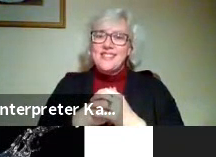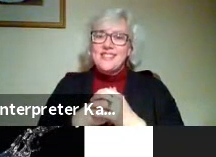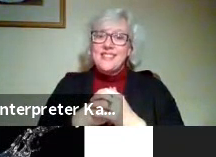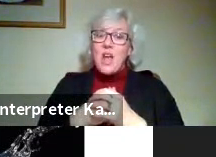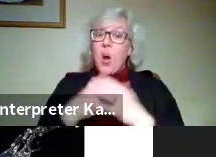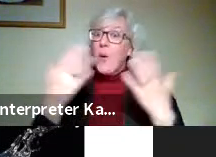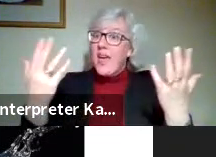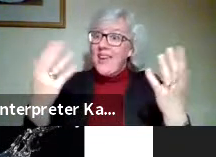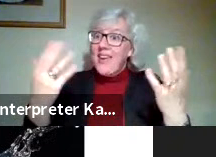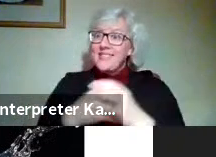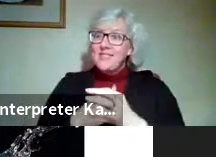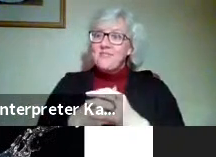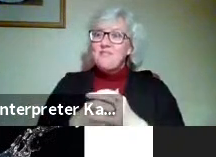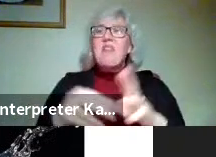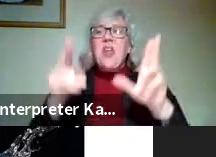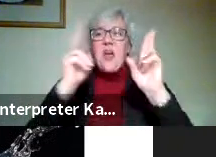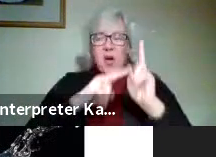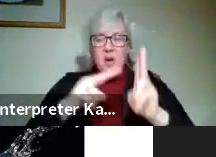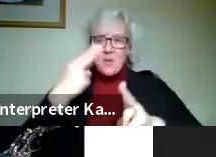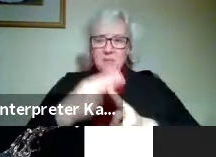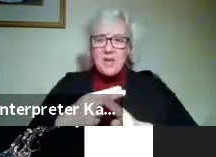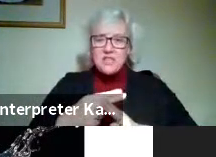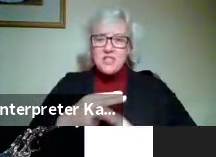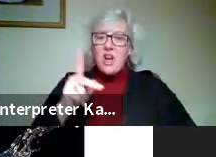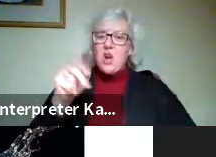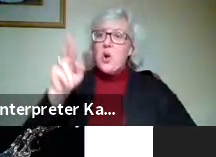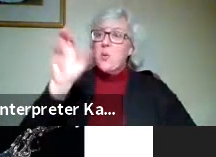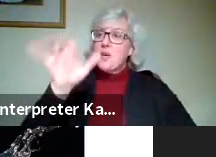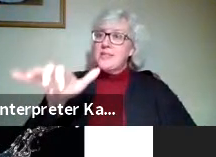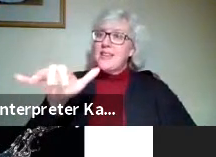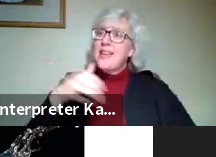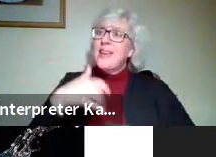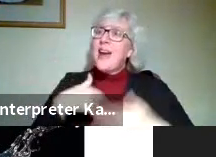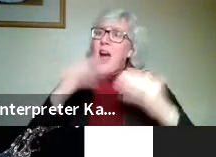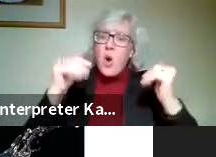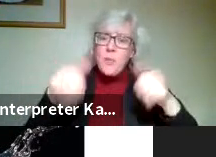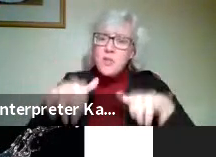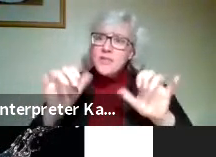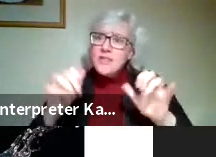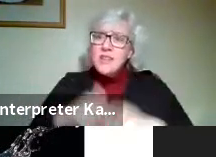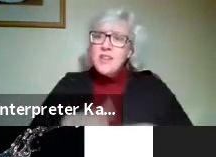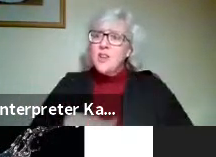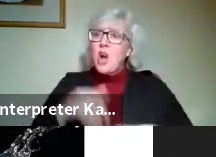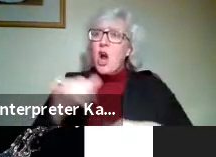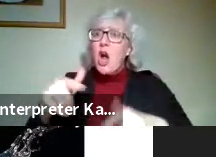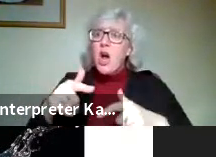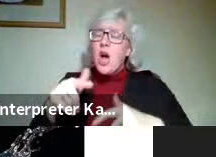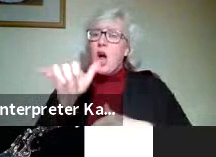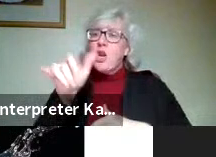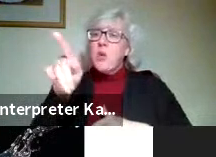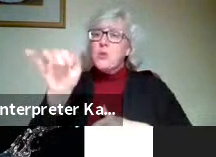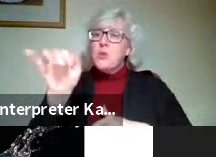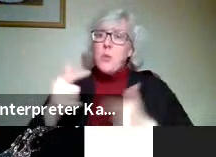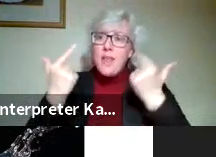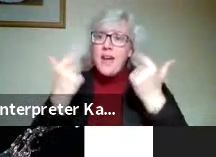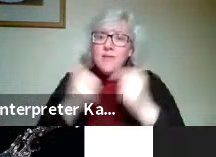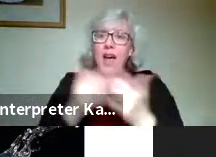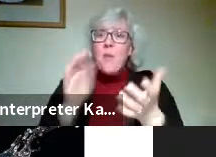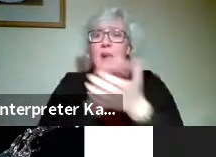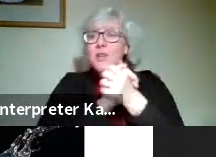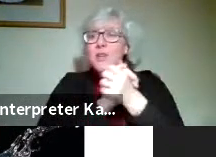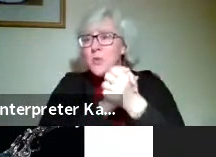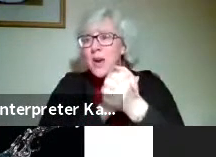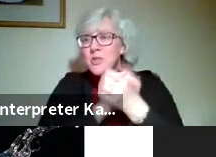Okay, honorable mention. Christy, I sure hope that you're with us on YouTube live, because I want to